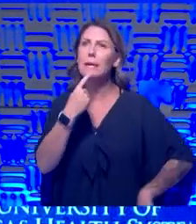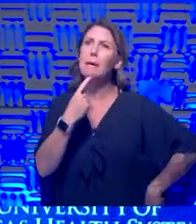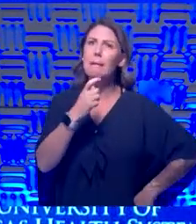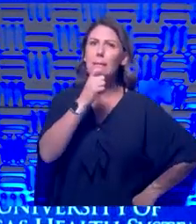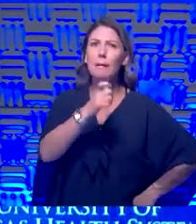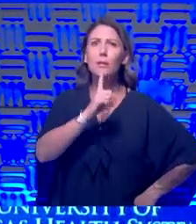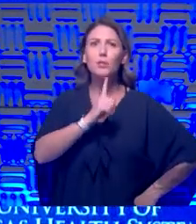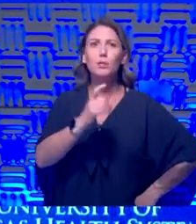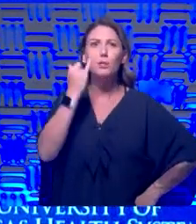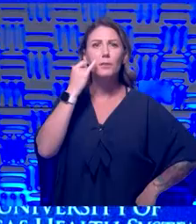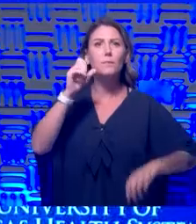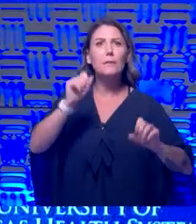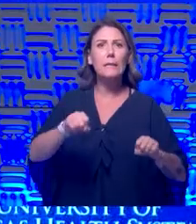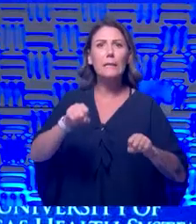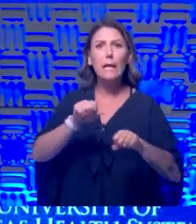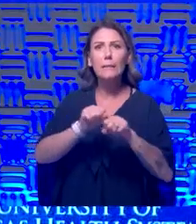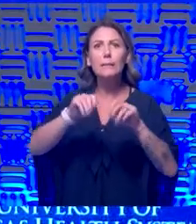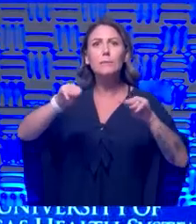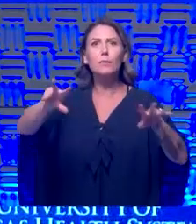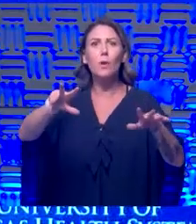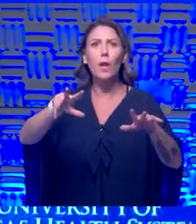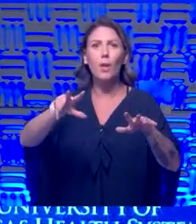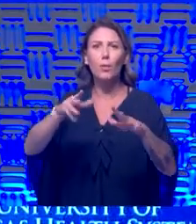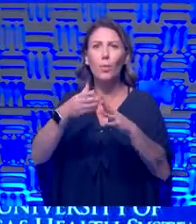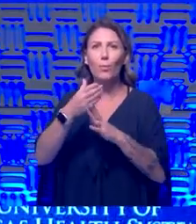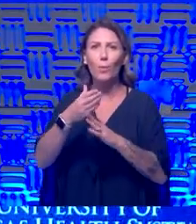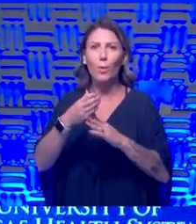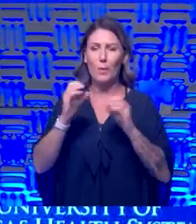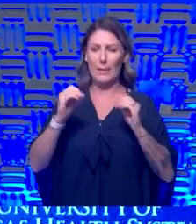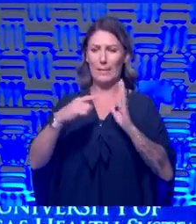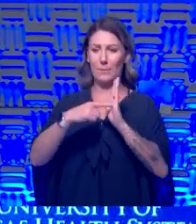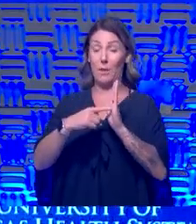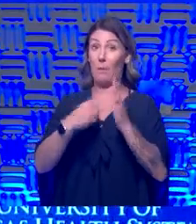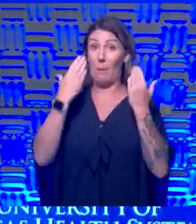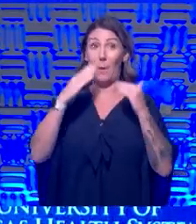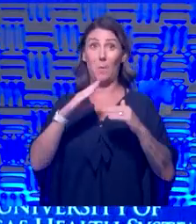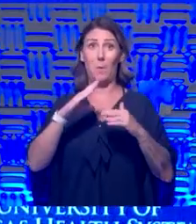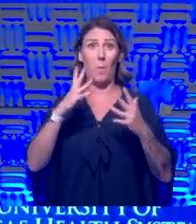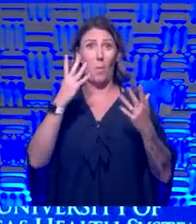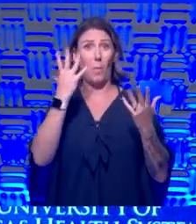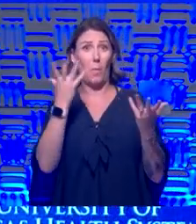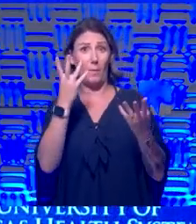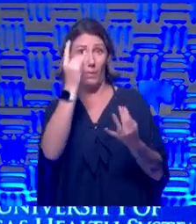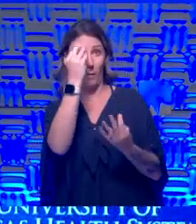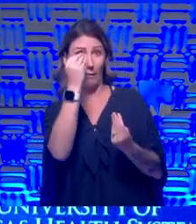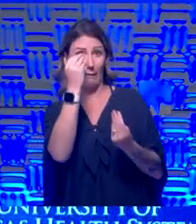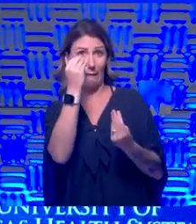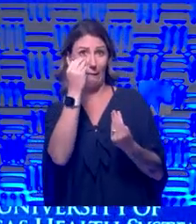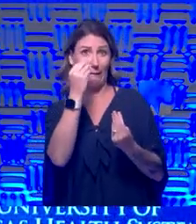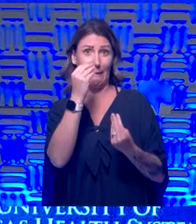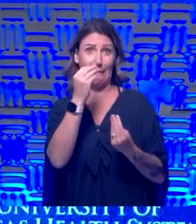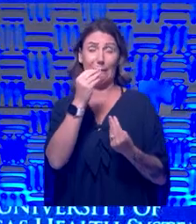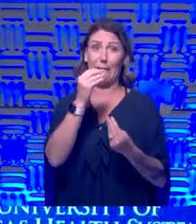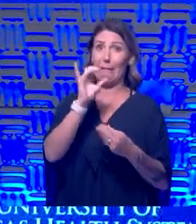it during, uh, asymptomatic transmission. I don't know what, I don't know what they were thinking at that point, but by the next day they had corrected that statement because it is